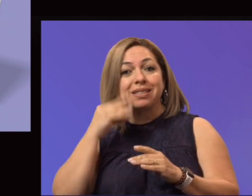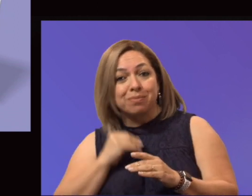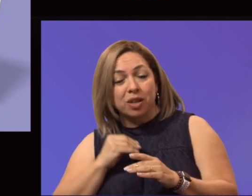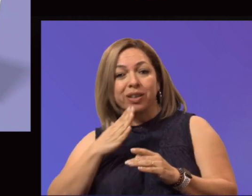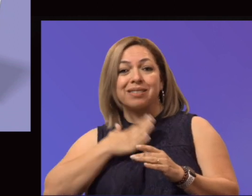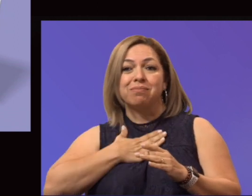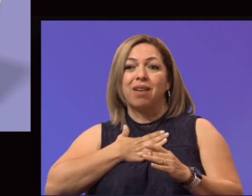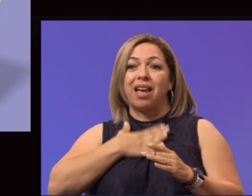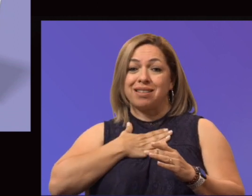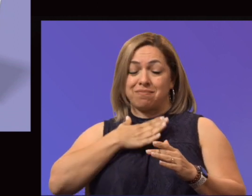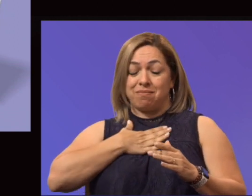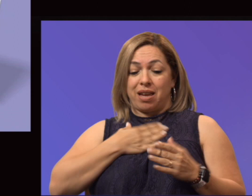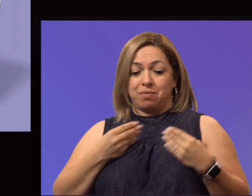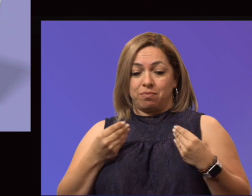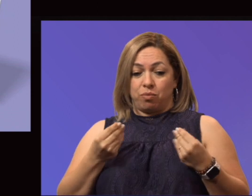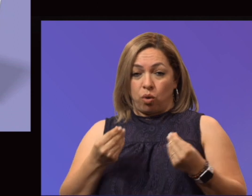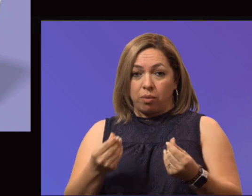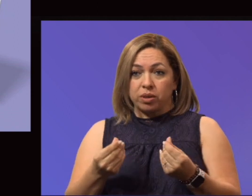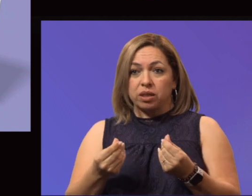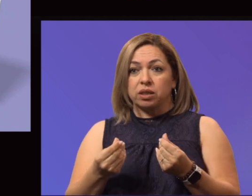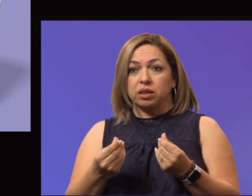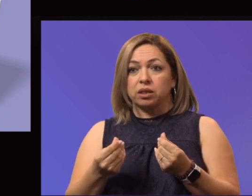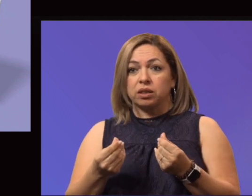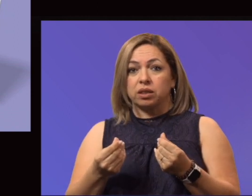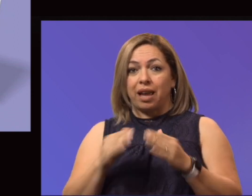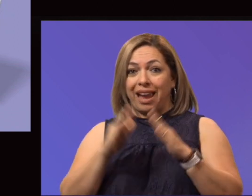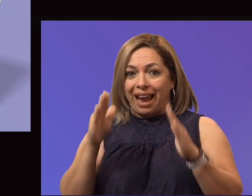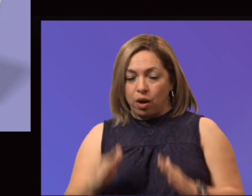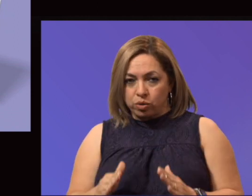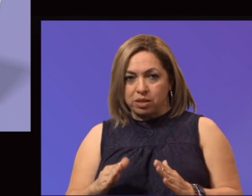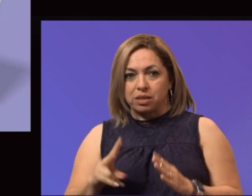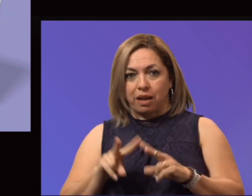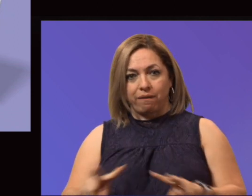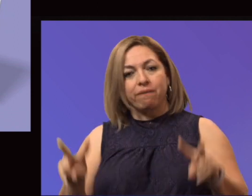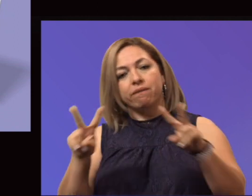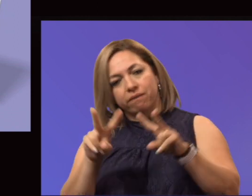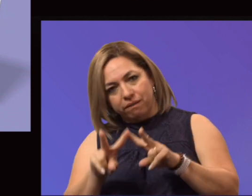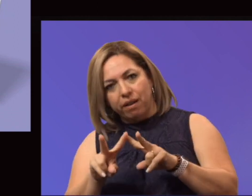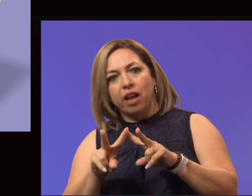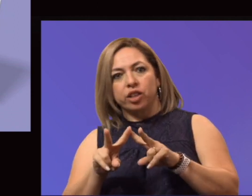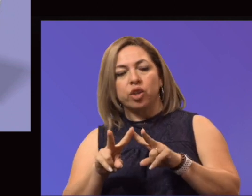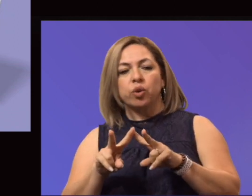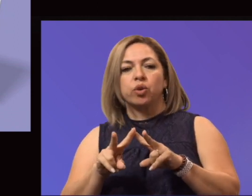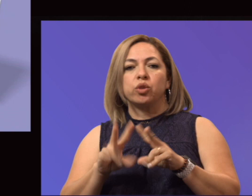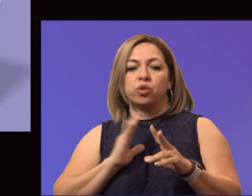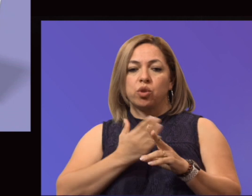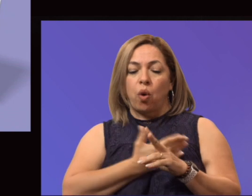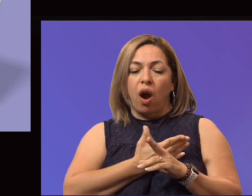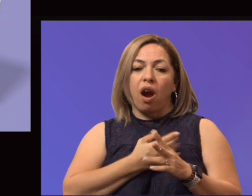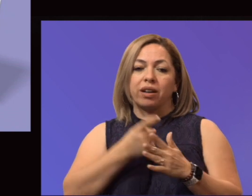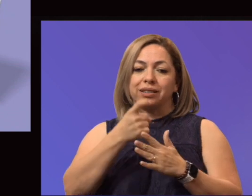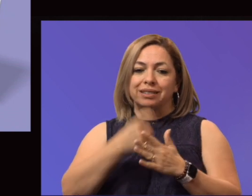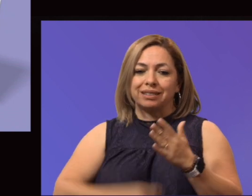housing value, if you will. And so our property tax actually